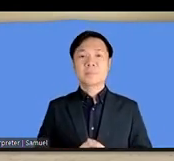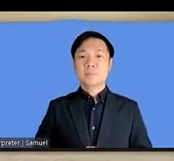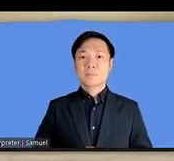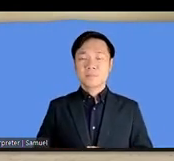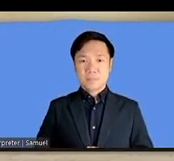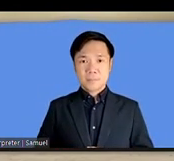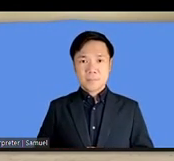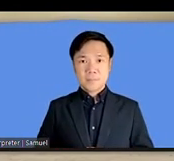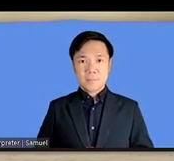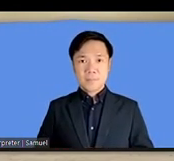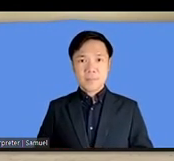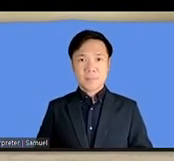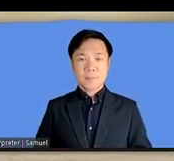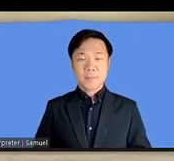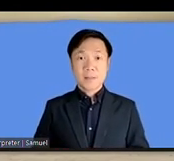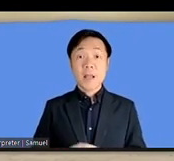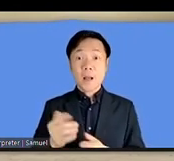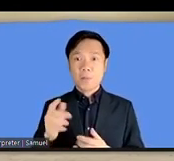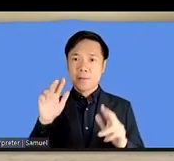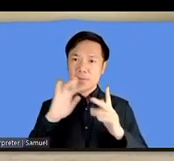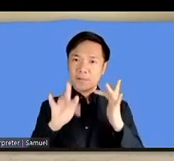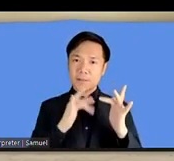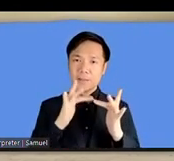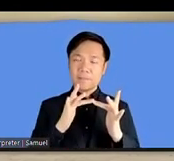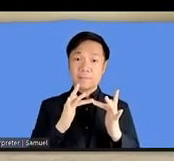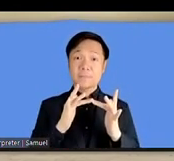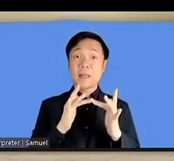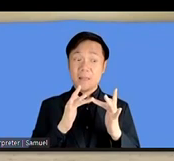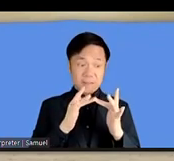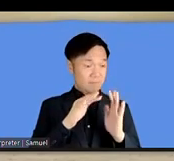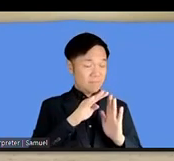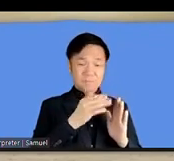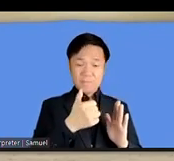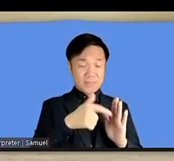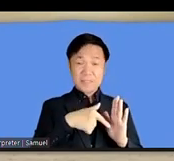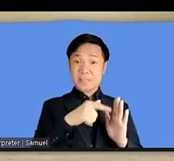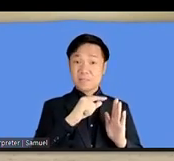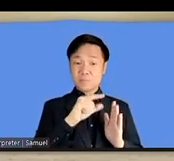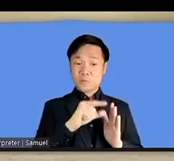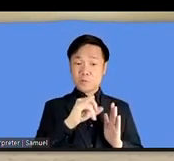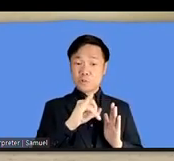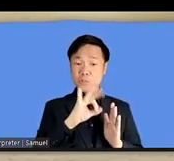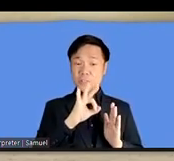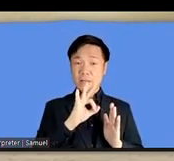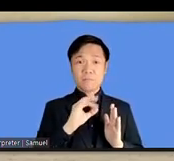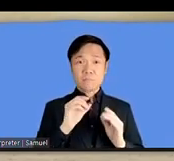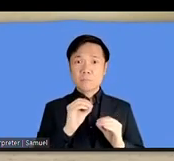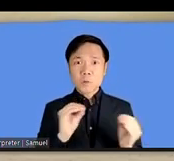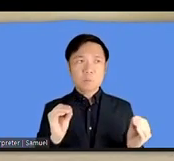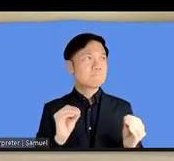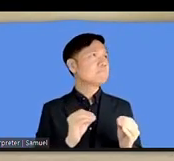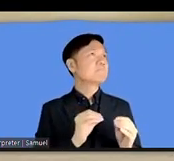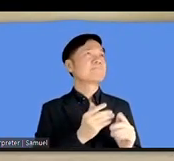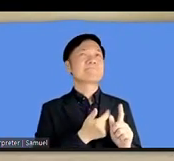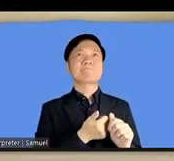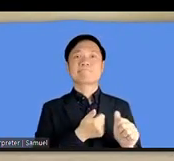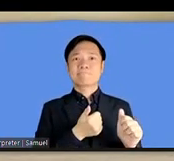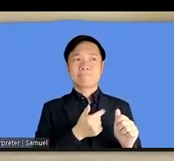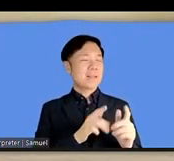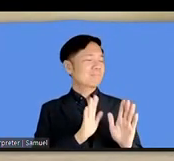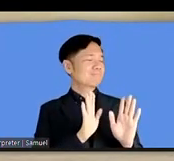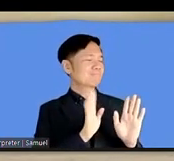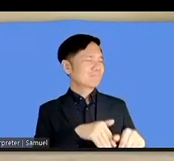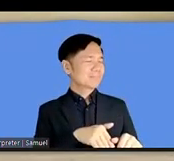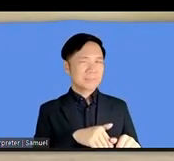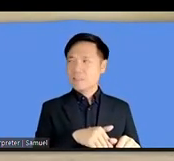the internet governance forum doesn't follow it uh who else then we can expect that they they would follow so this